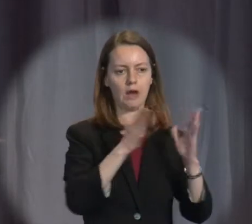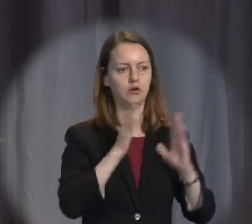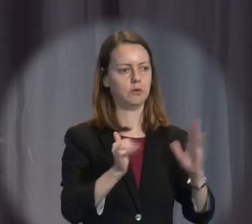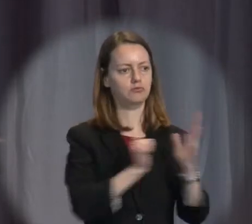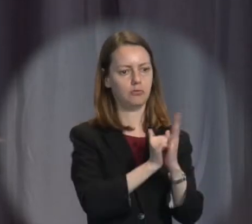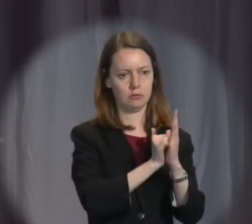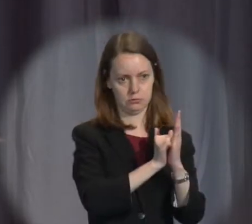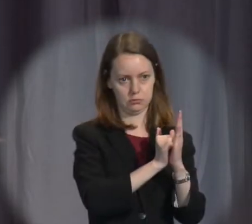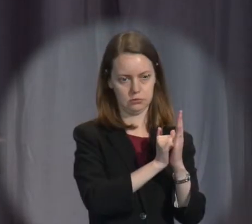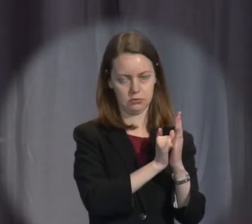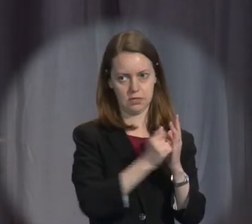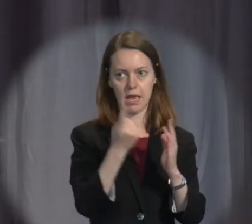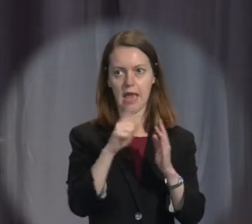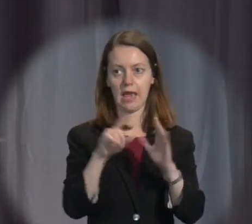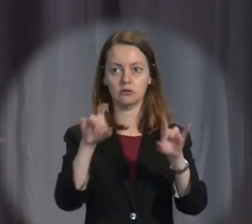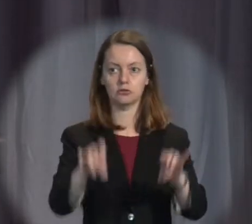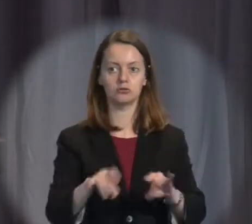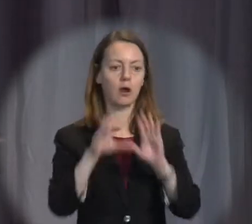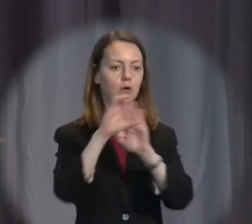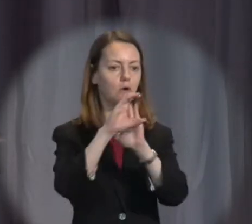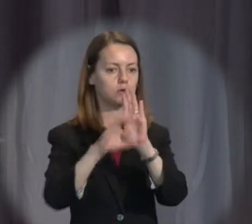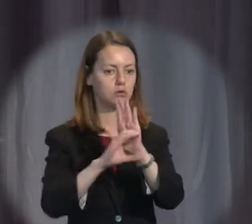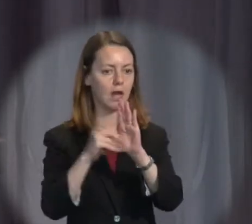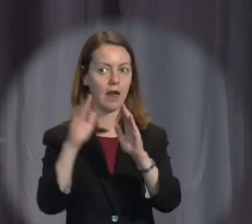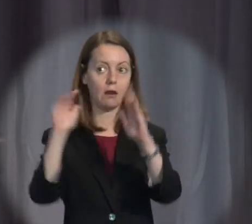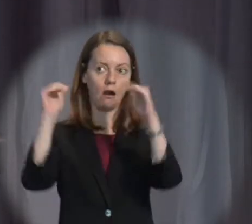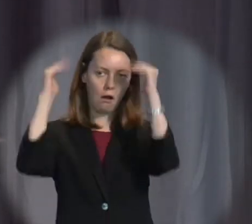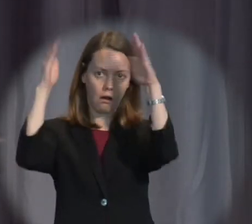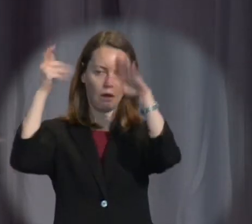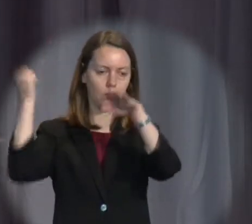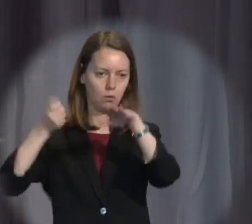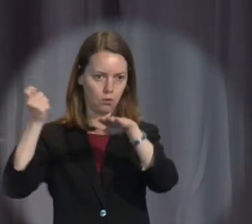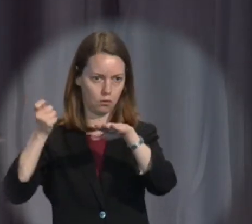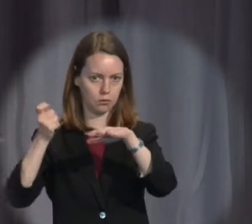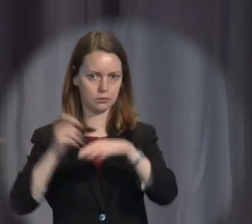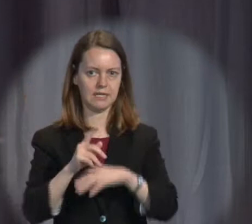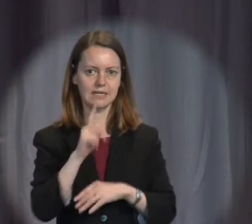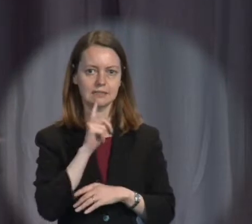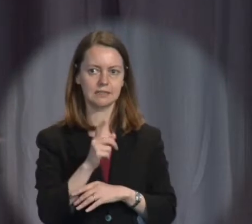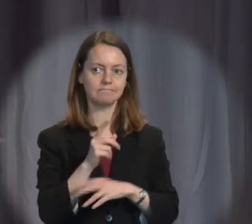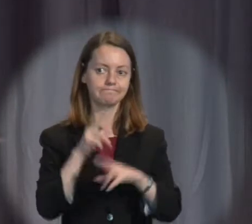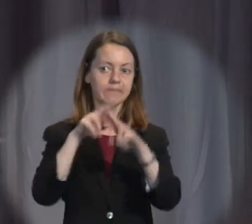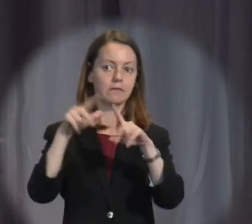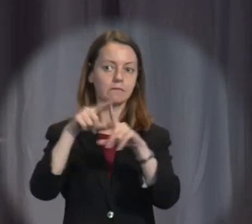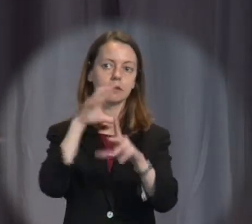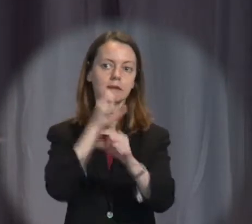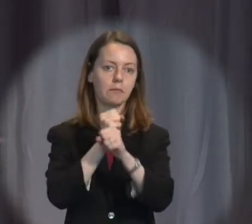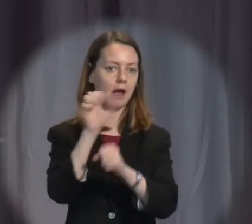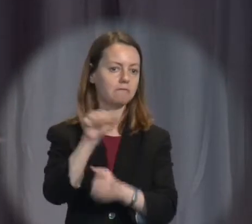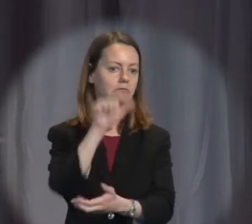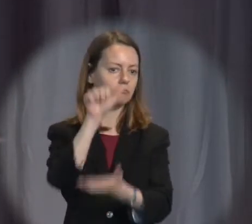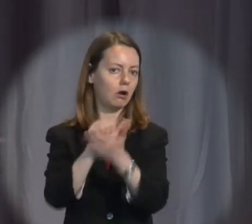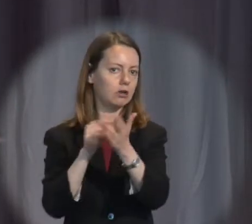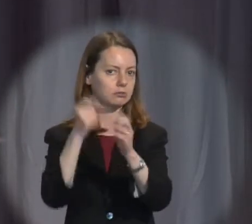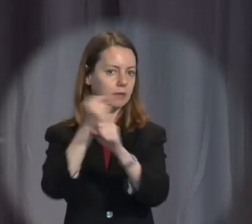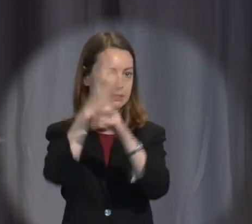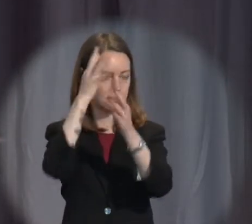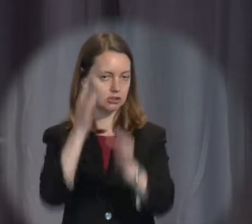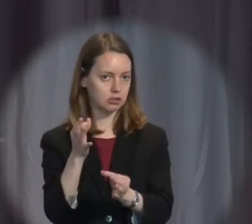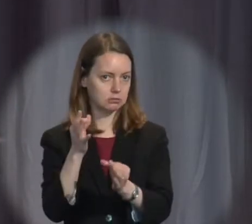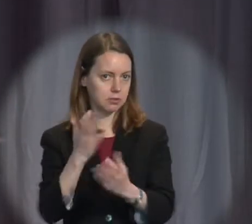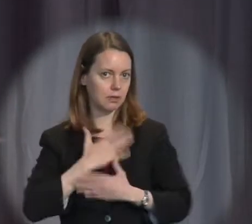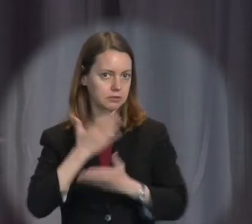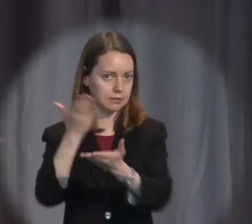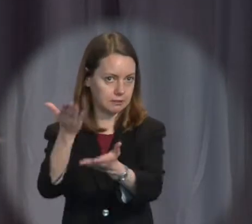The other is that the constitution and the high court have long recognised the right of the federal government to exercise its discretion to